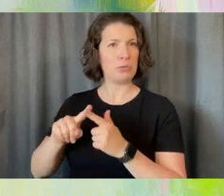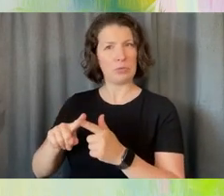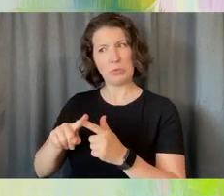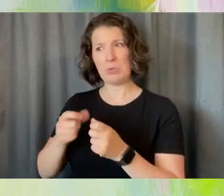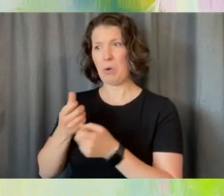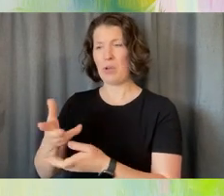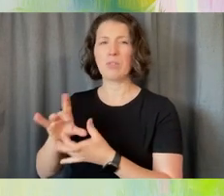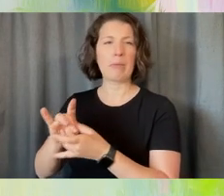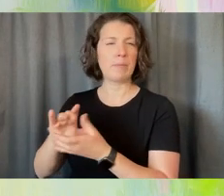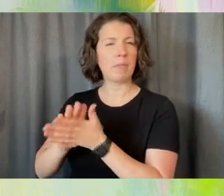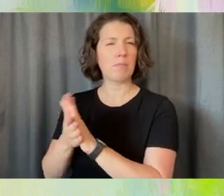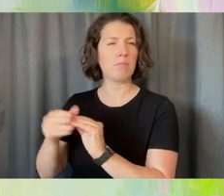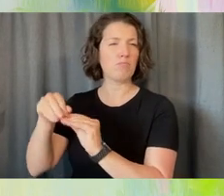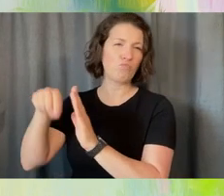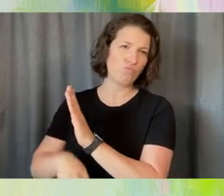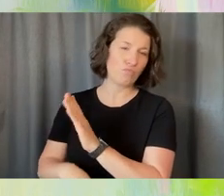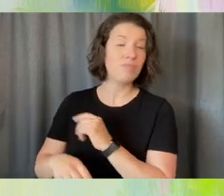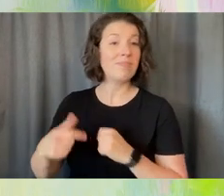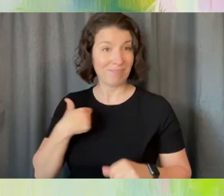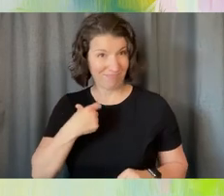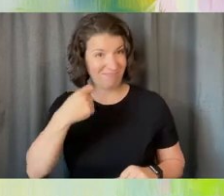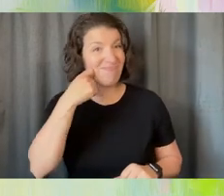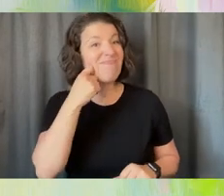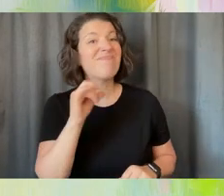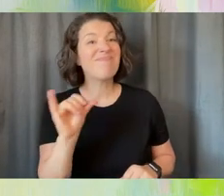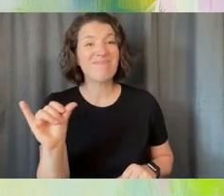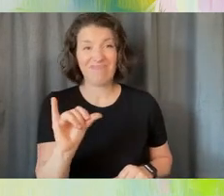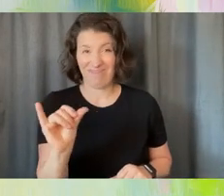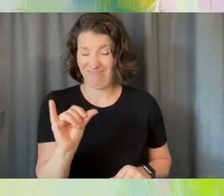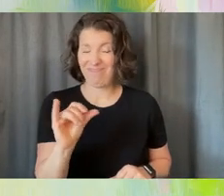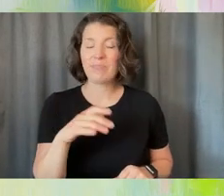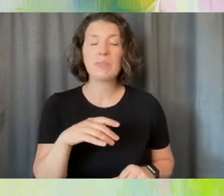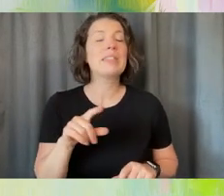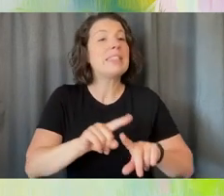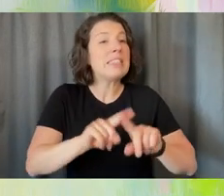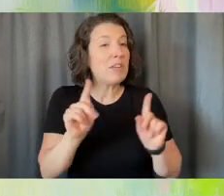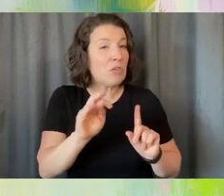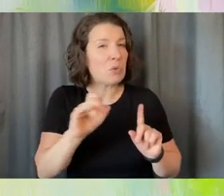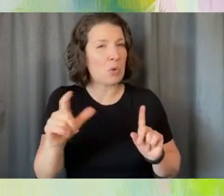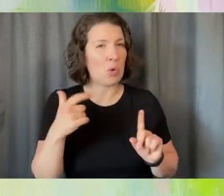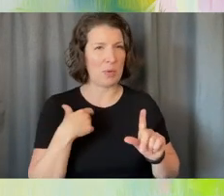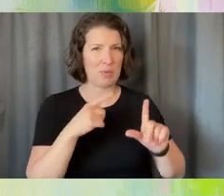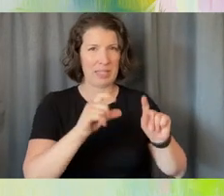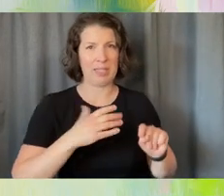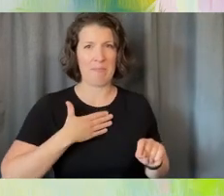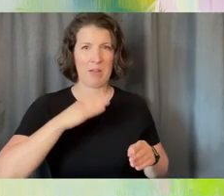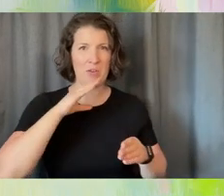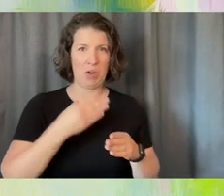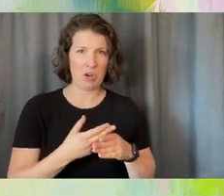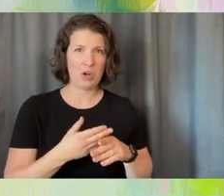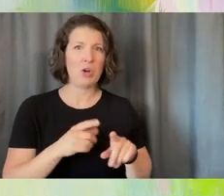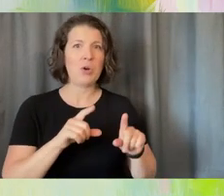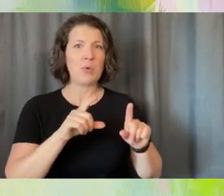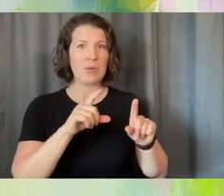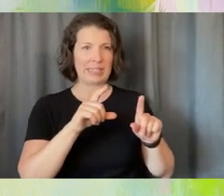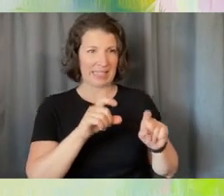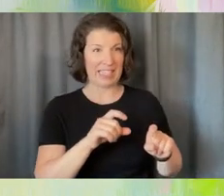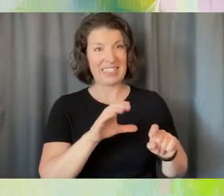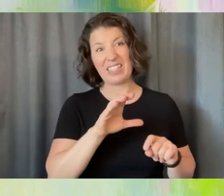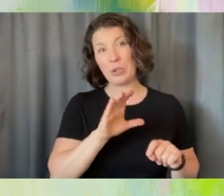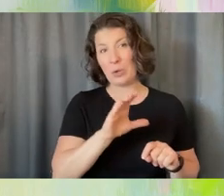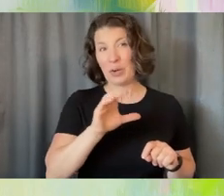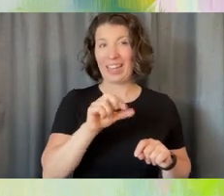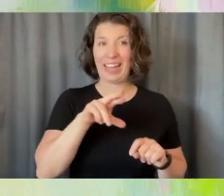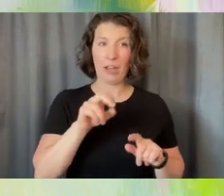similar situation with a different tool we were testing. And my daughter was testing the care team. And there was a whole kind of